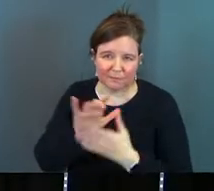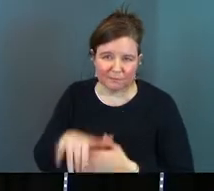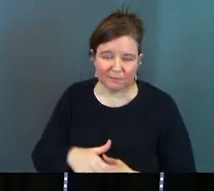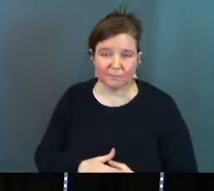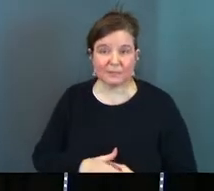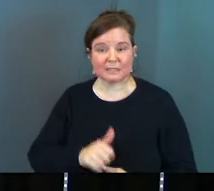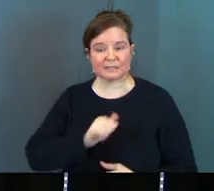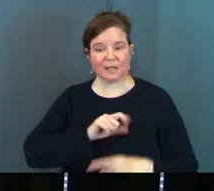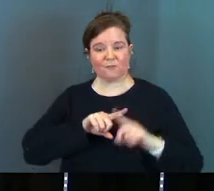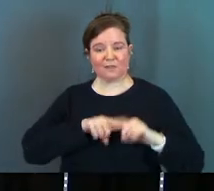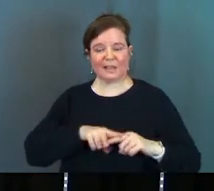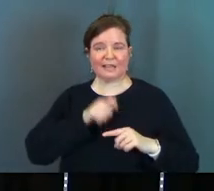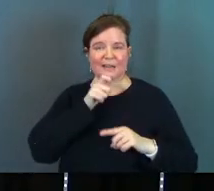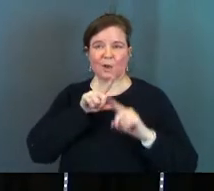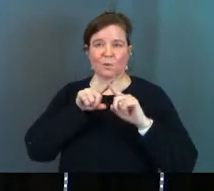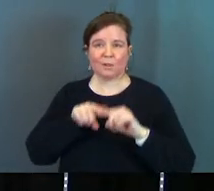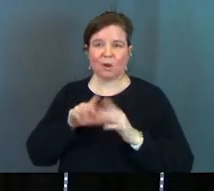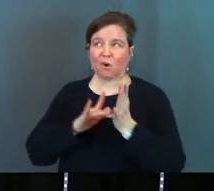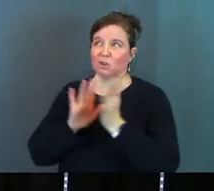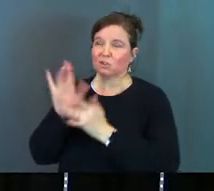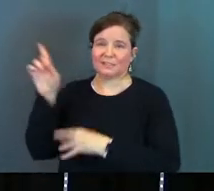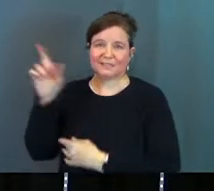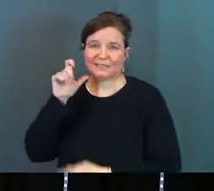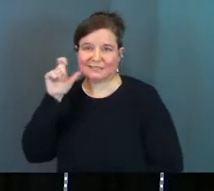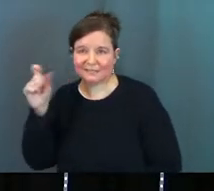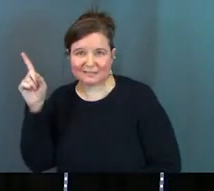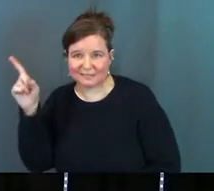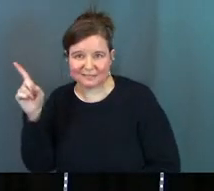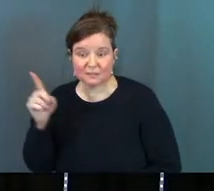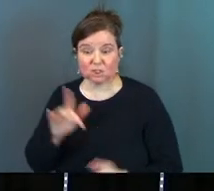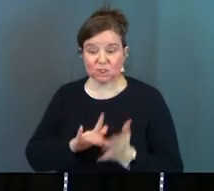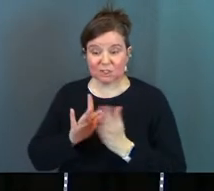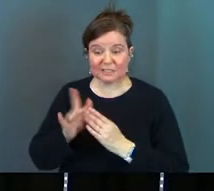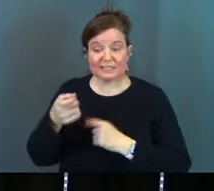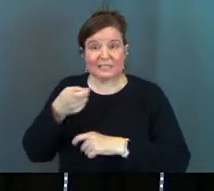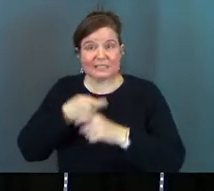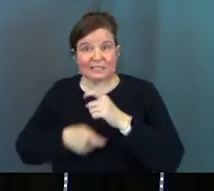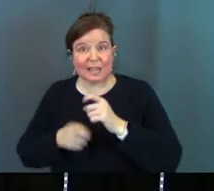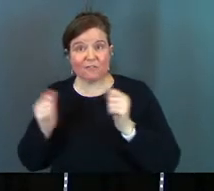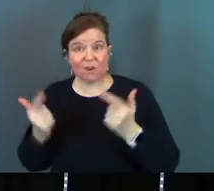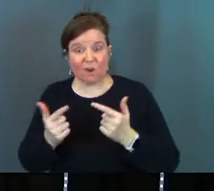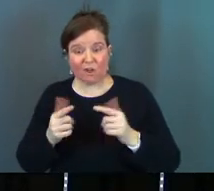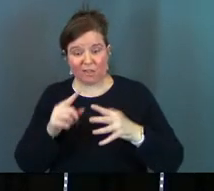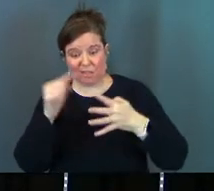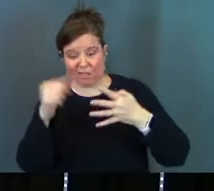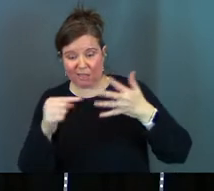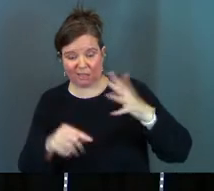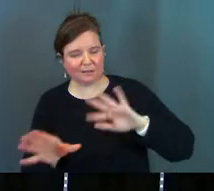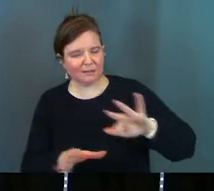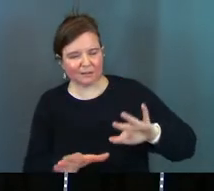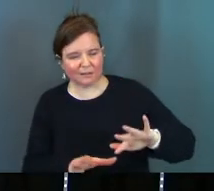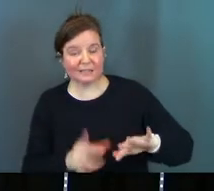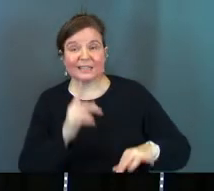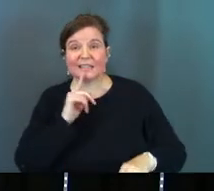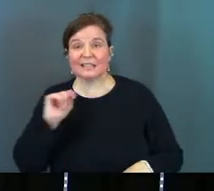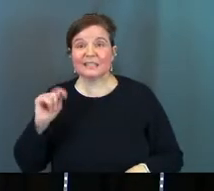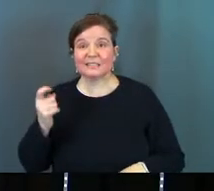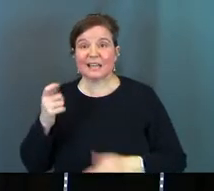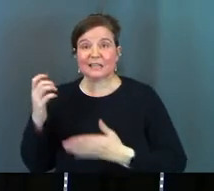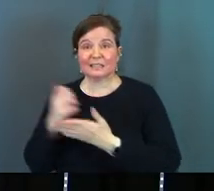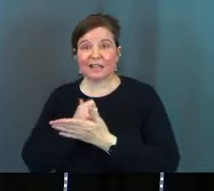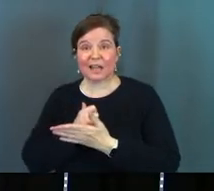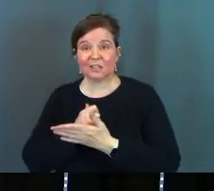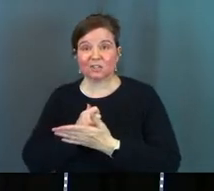Self-reliant not relying on Jesus. Jesus instead of all that nonsense he said it's the tax collector